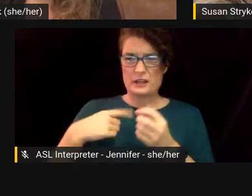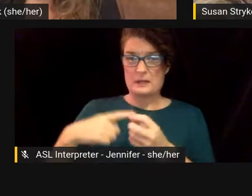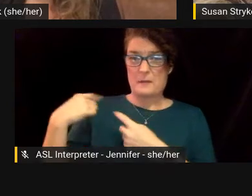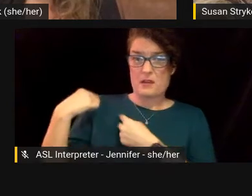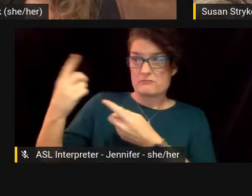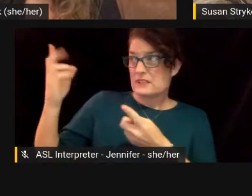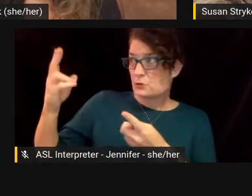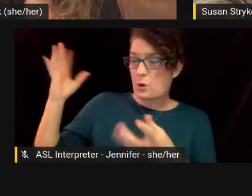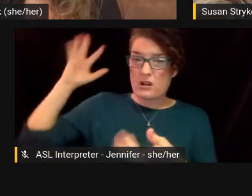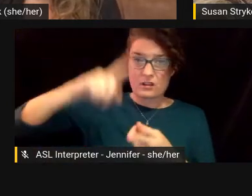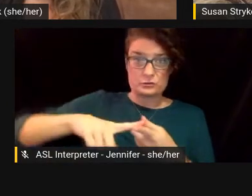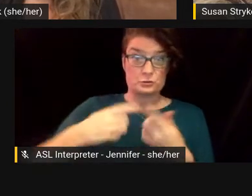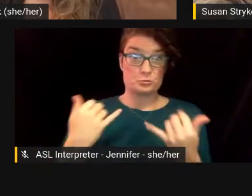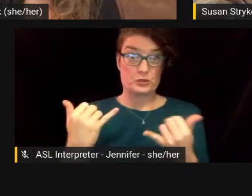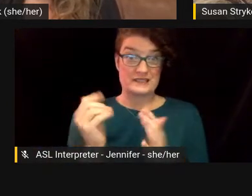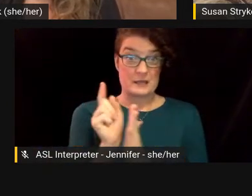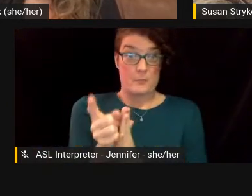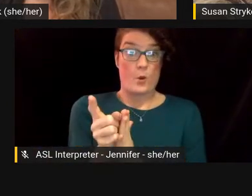exploded into